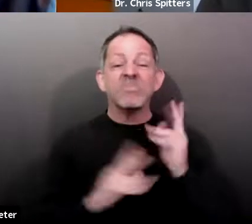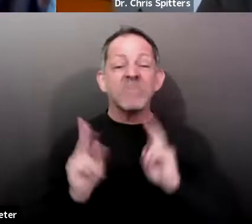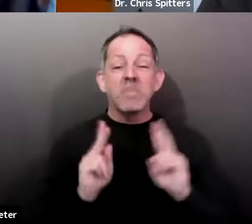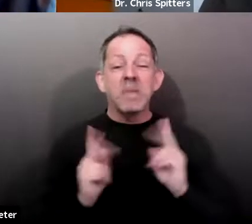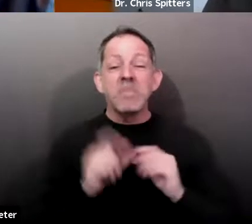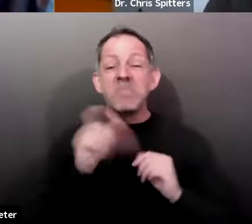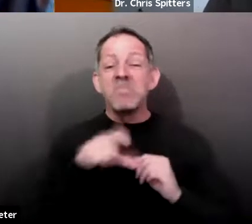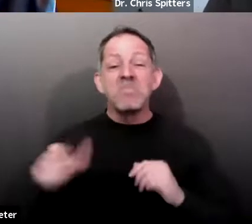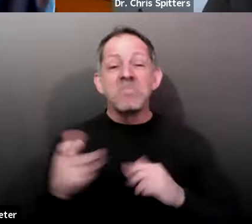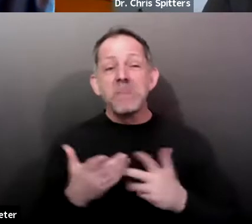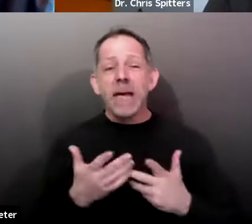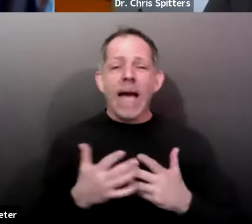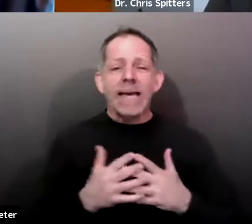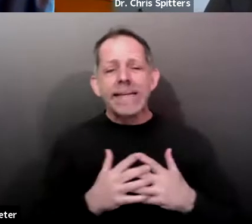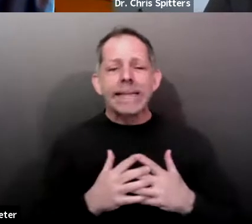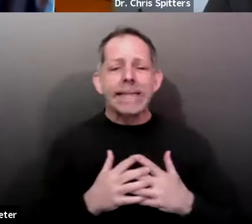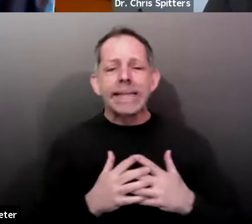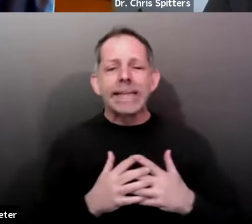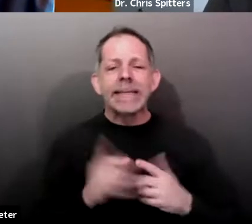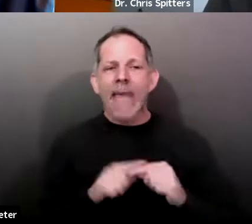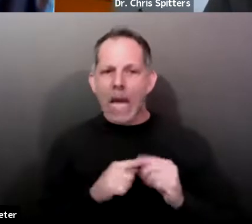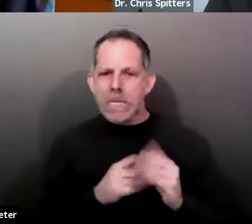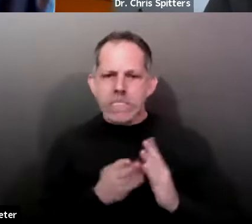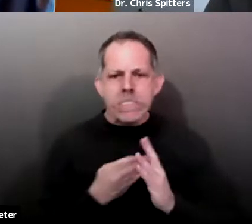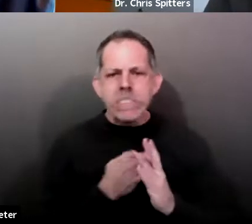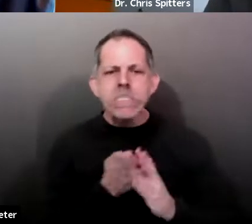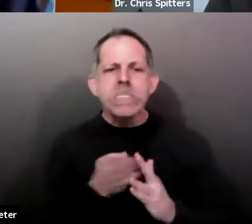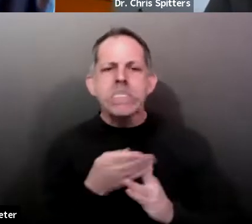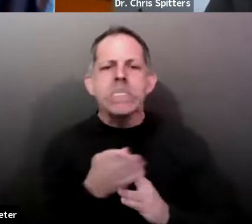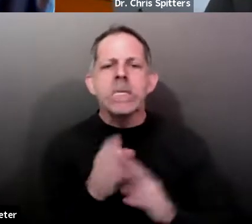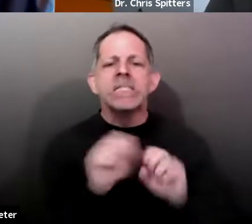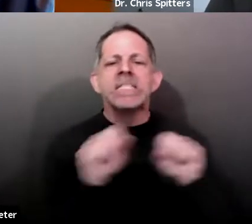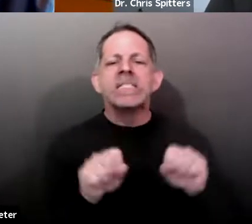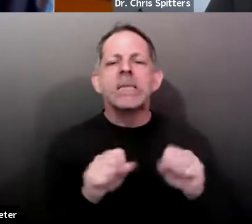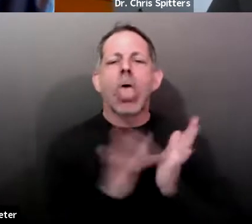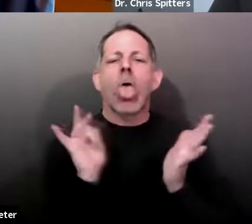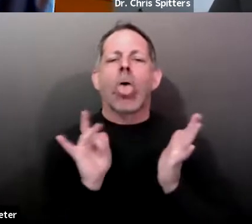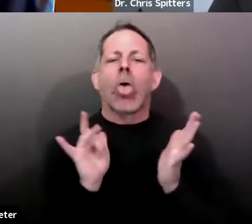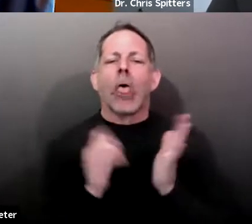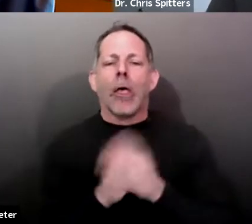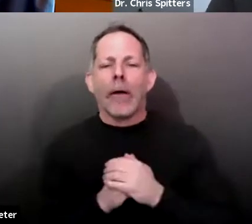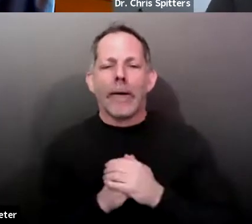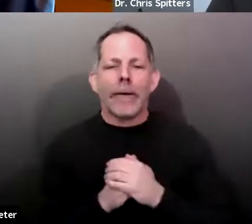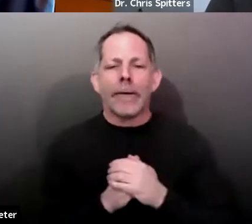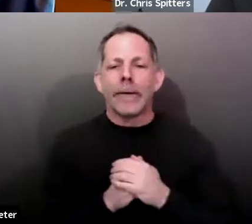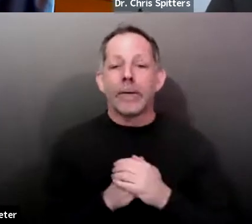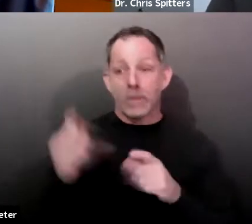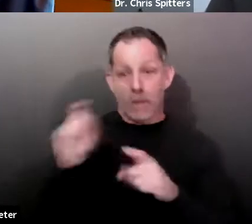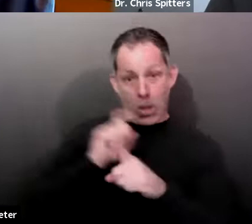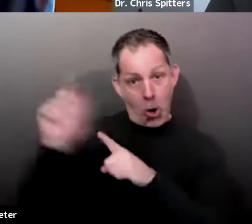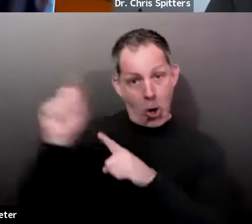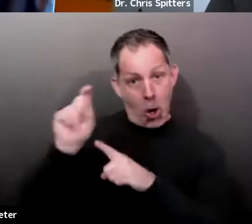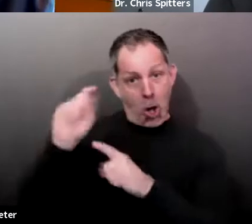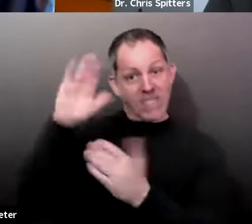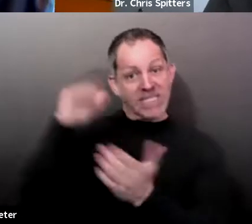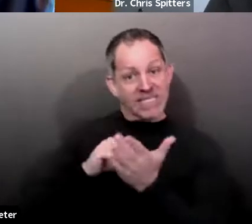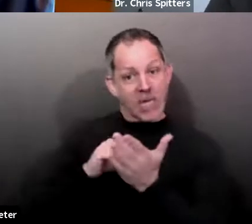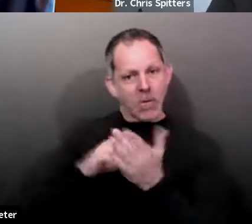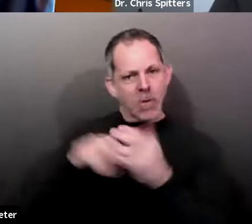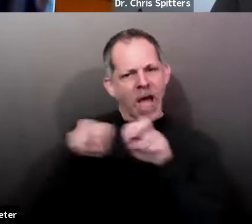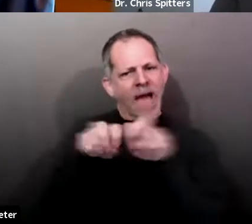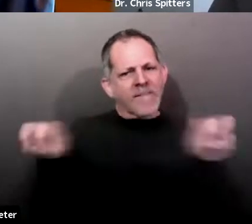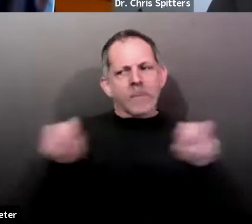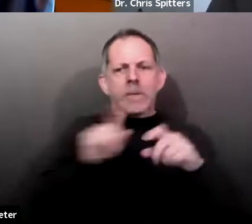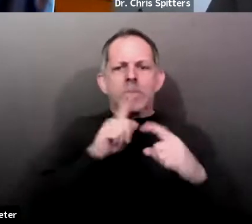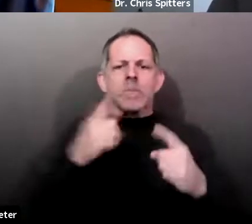navigate the system to make that happen. And our call center has capacity, uh, to help those folks, uh, particularly, but not exclusively